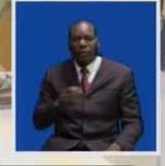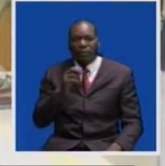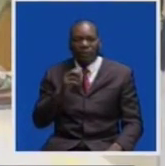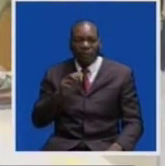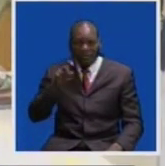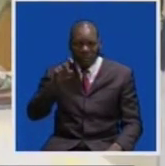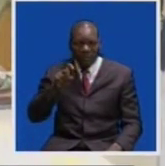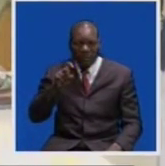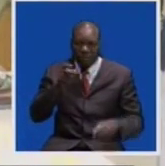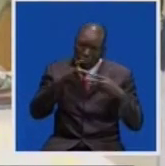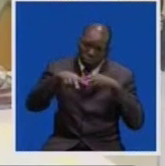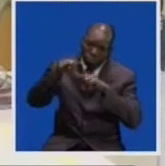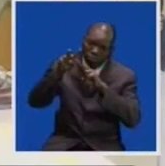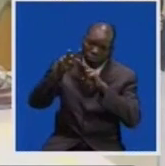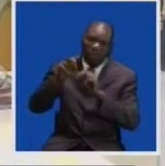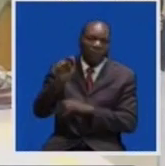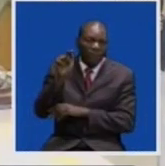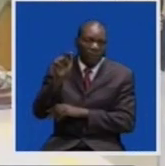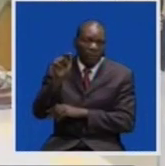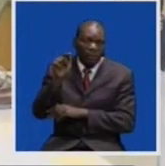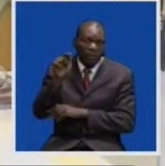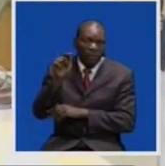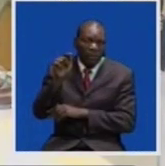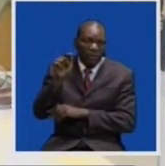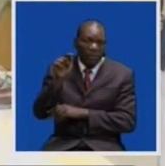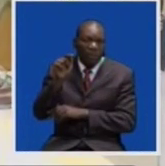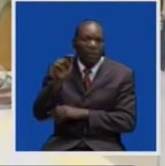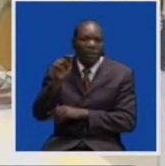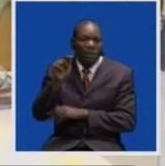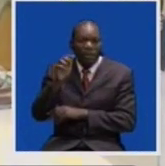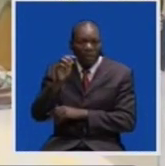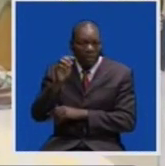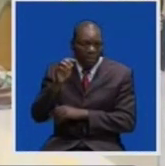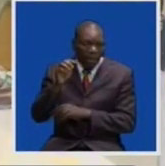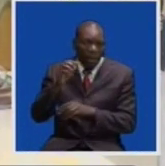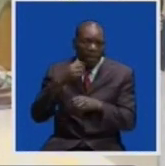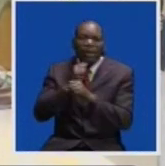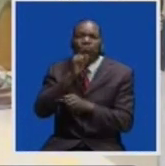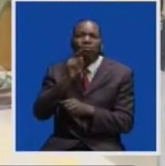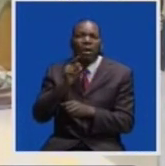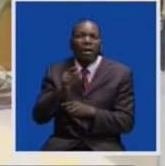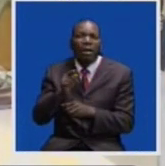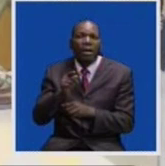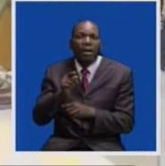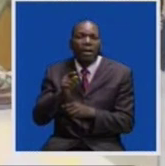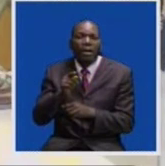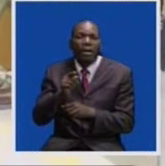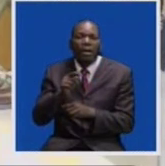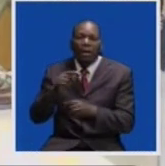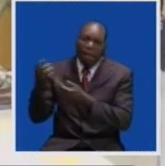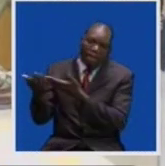to ensure that he brings to the table